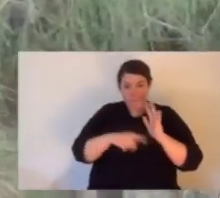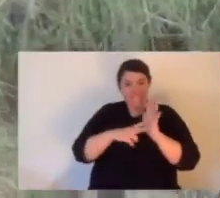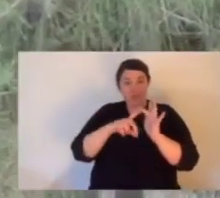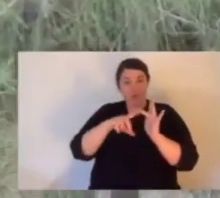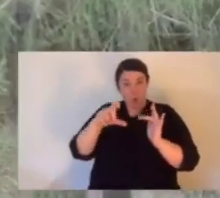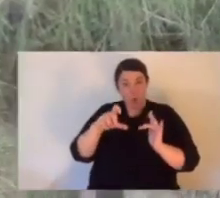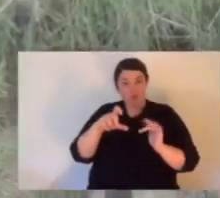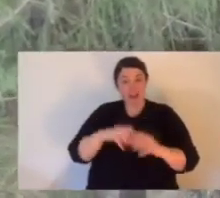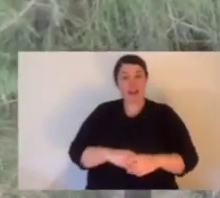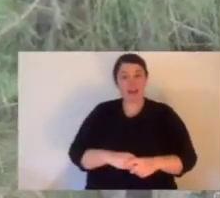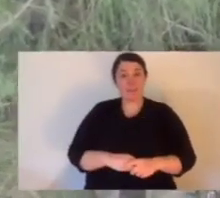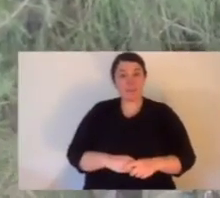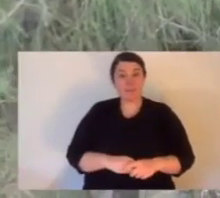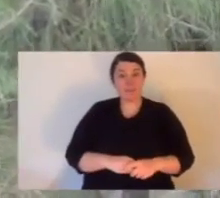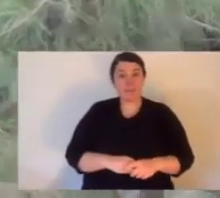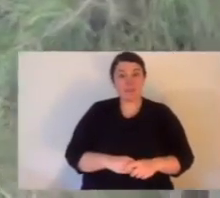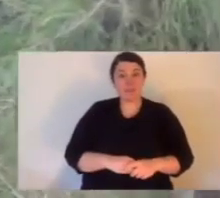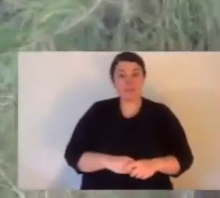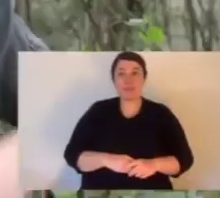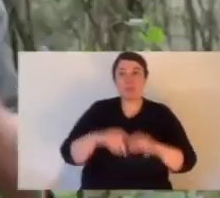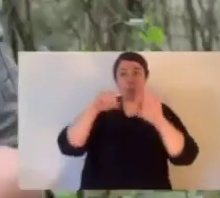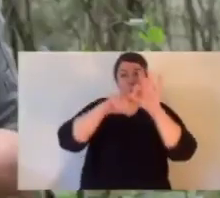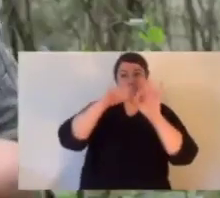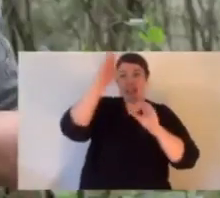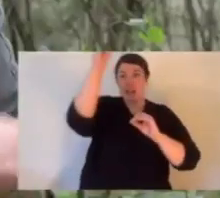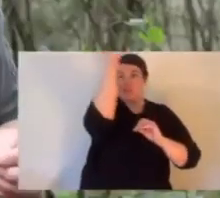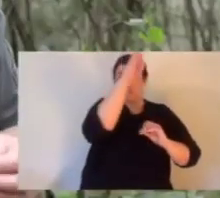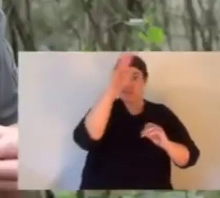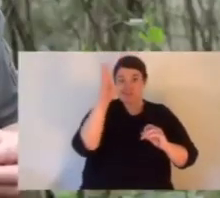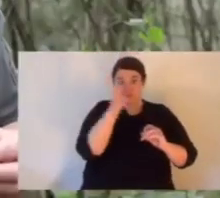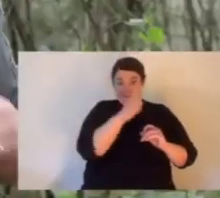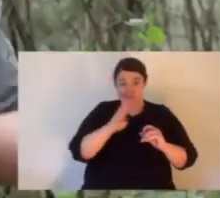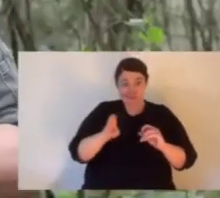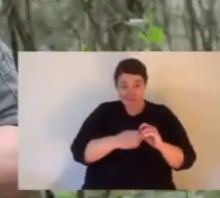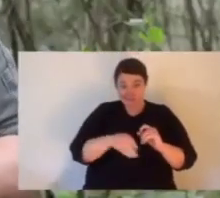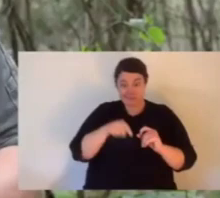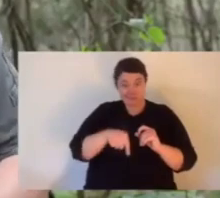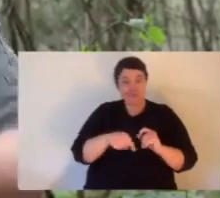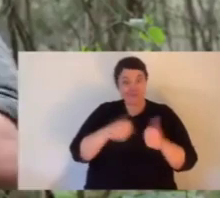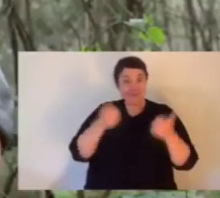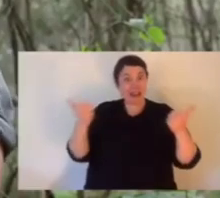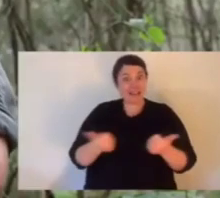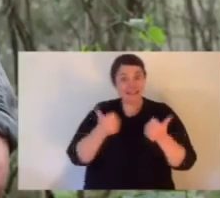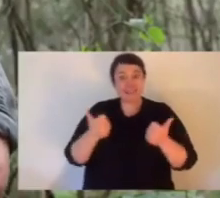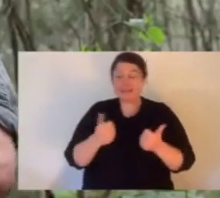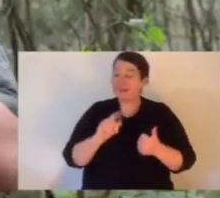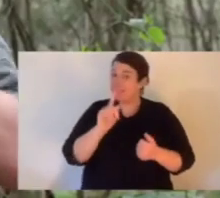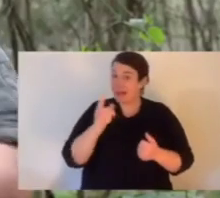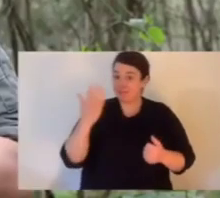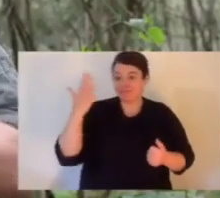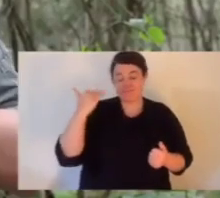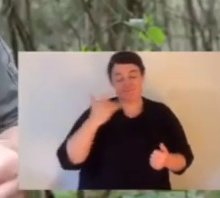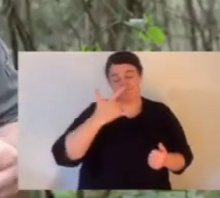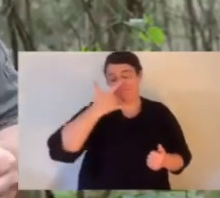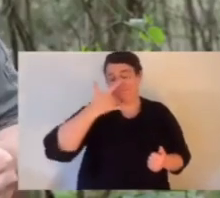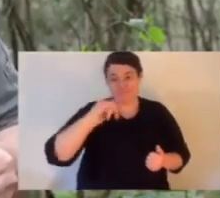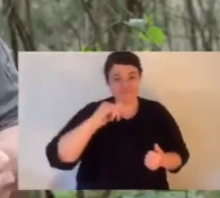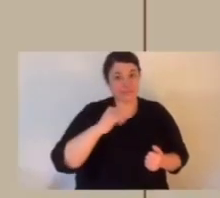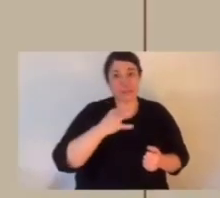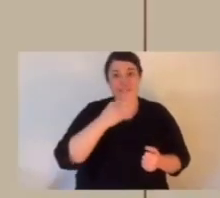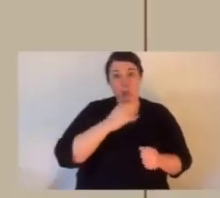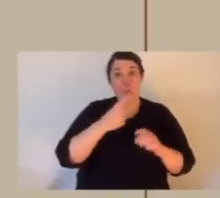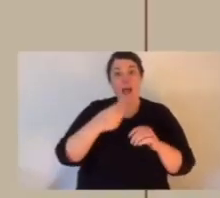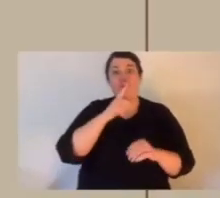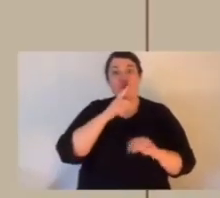deep little gullies and caves. Brush-tail rock wallabies live along the Great Dividing Range in eastern Australia.